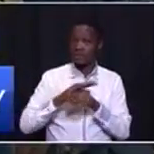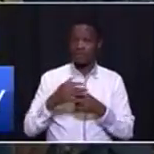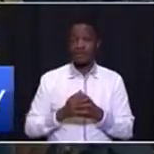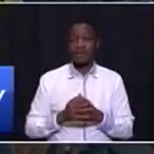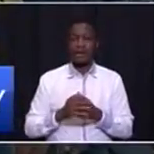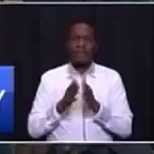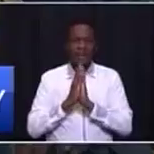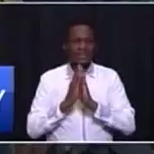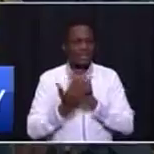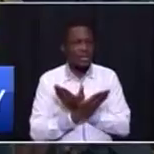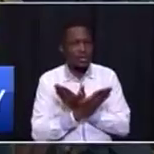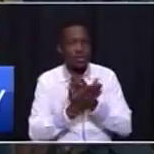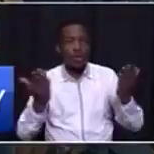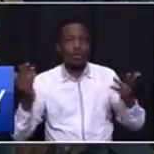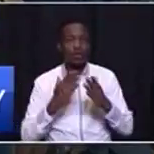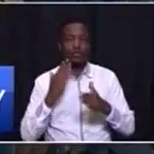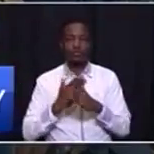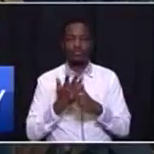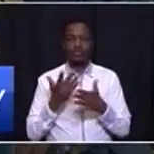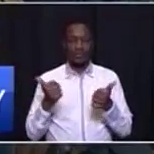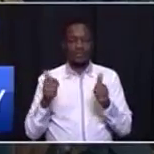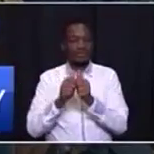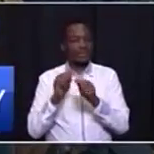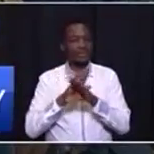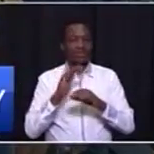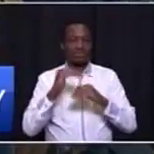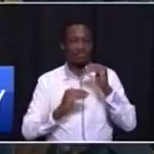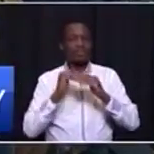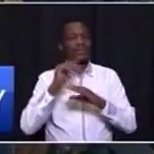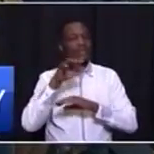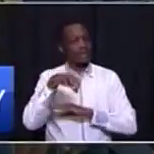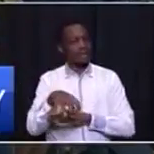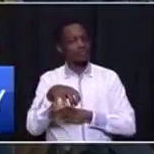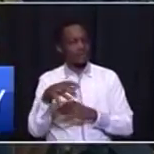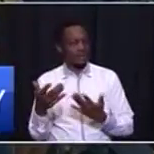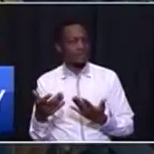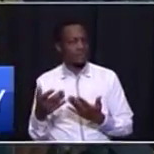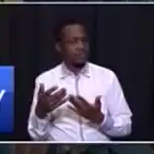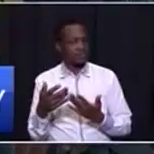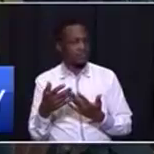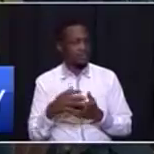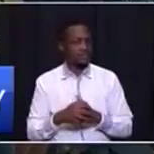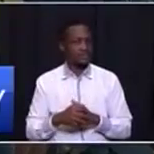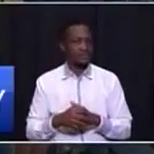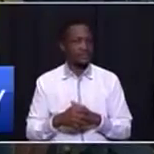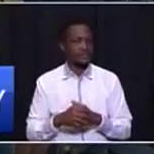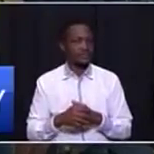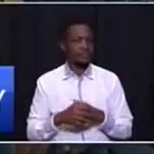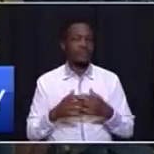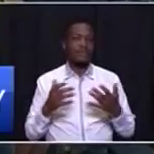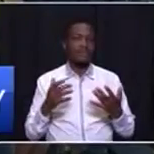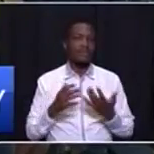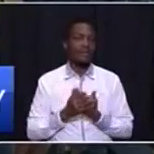all of us to work together to build a Houghton province where